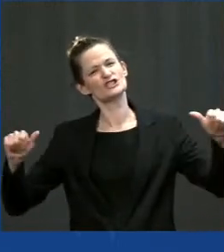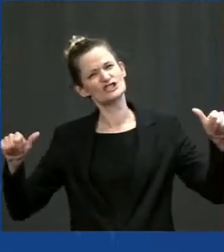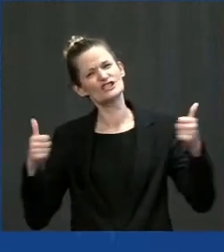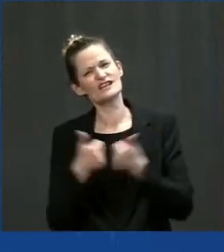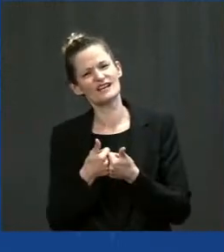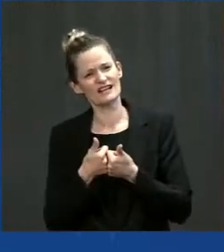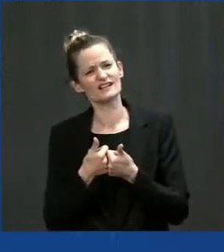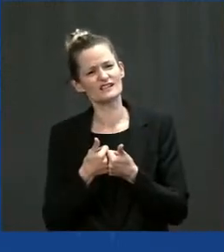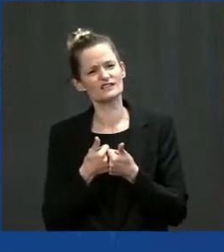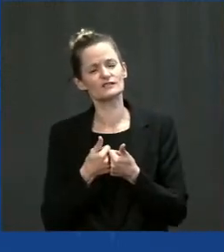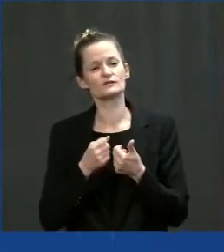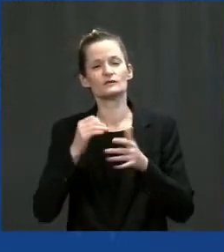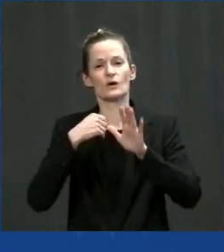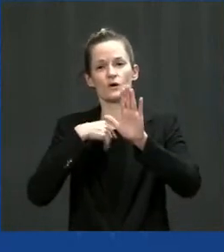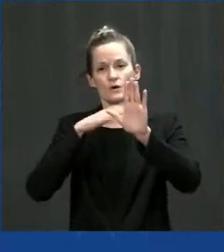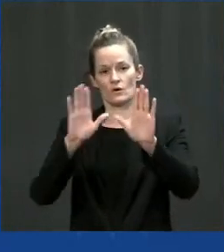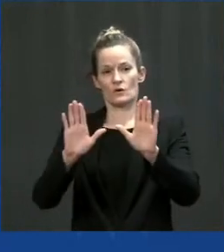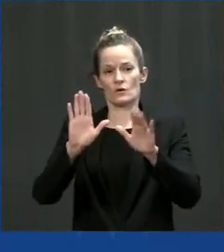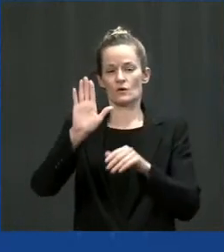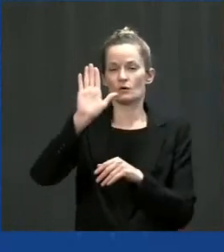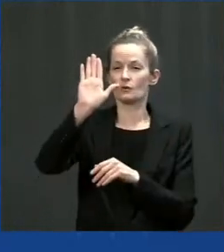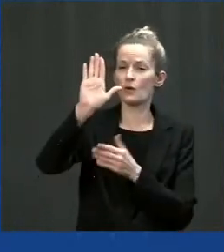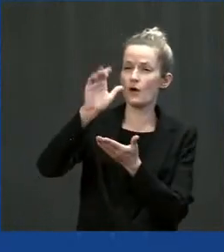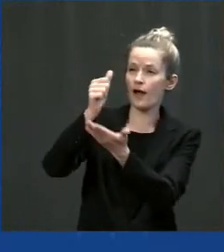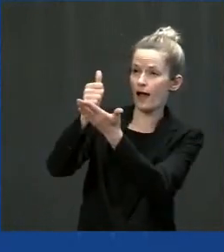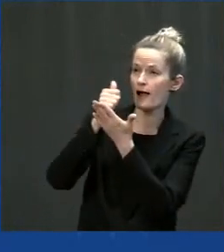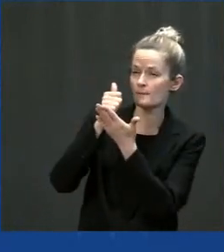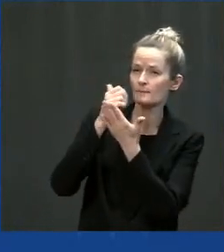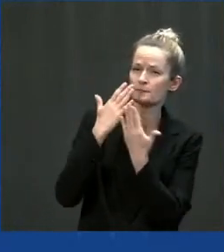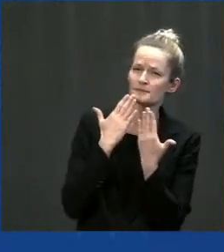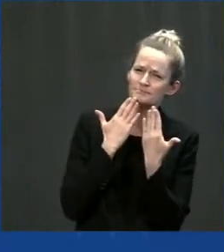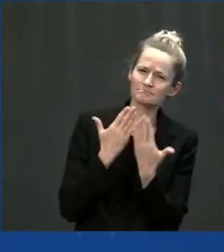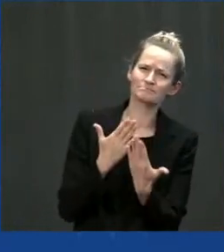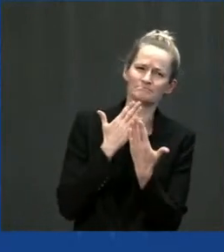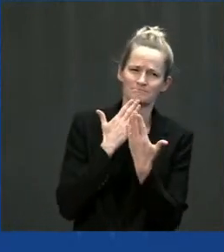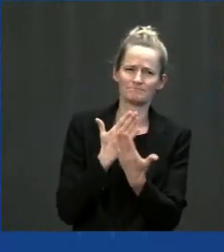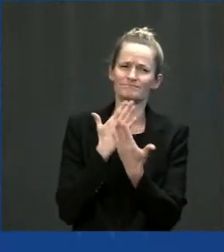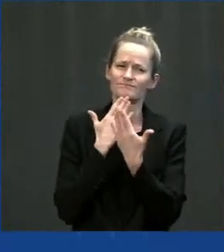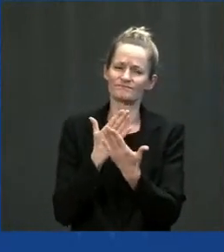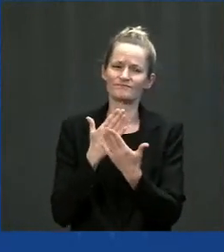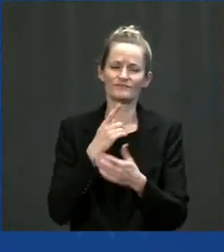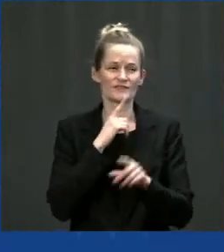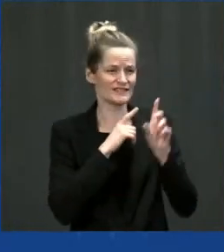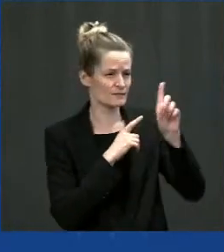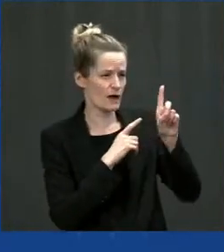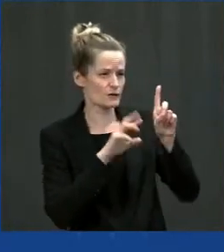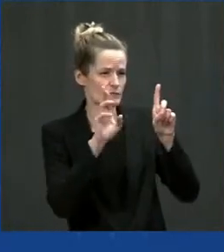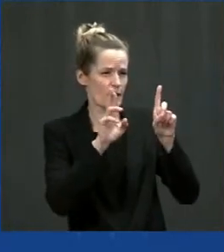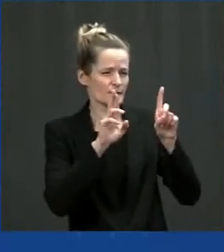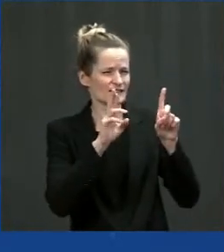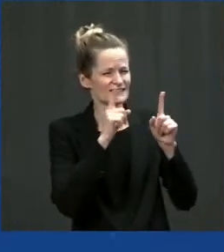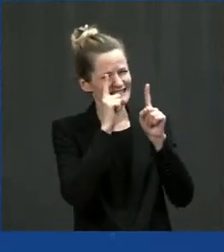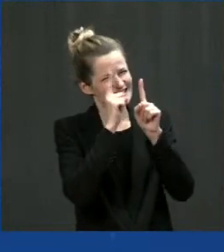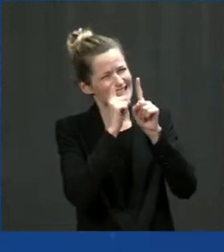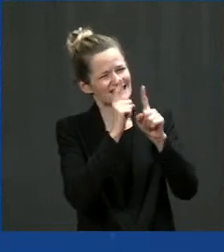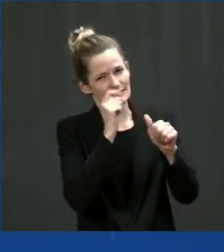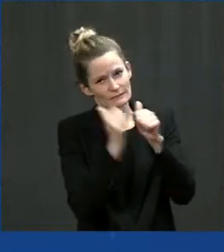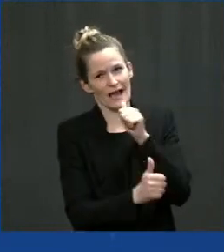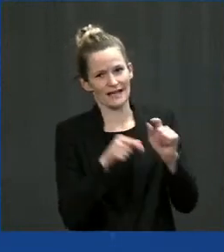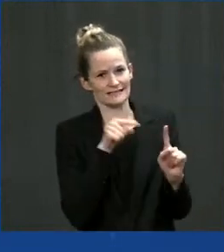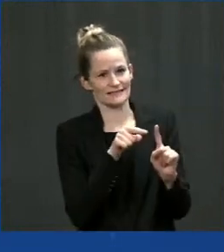gratitude for your efforts and the bipartisan effort to see to this bill passing the Senate and we look forward to its passage